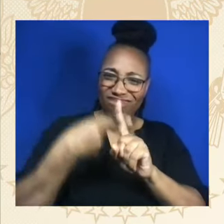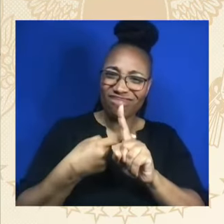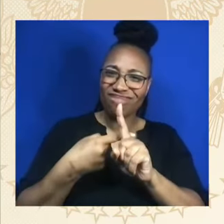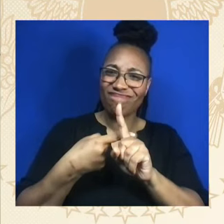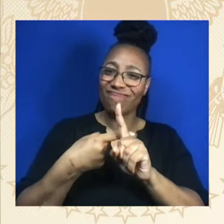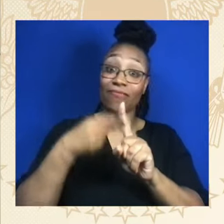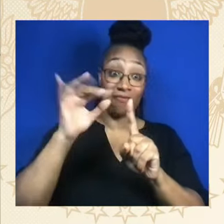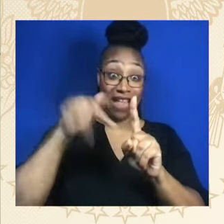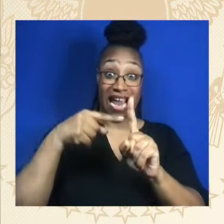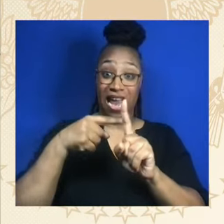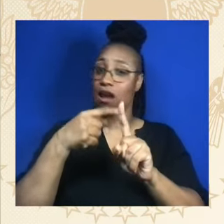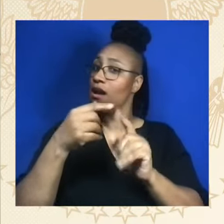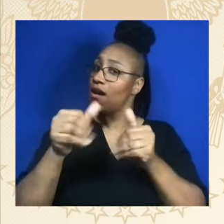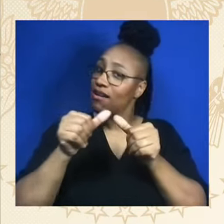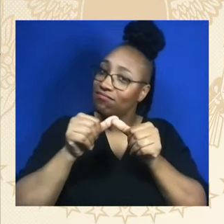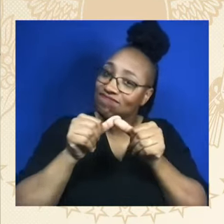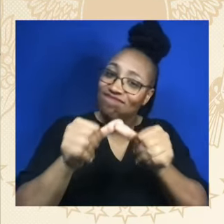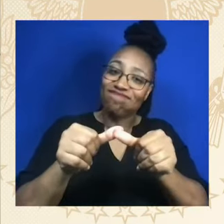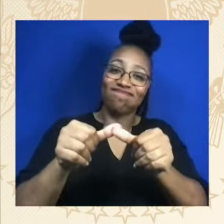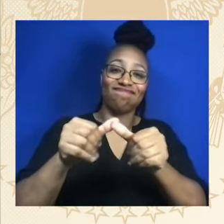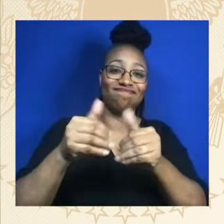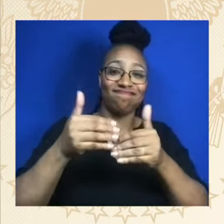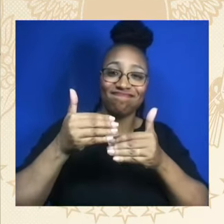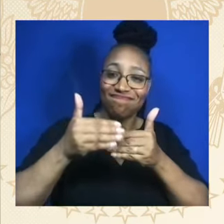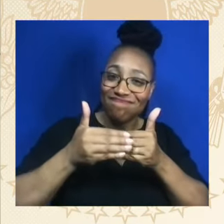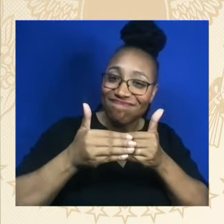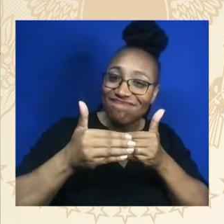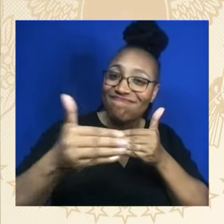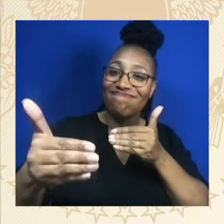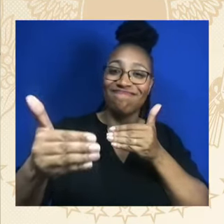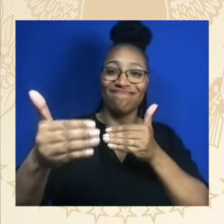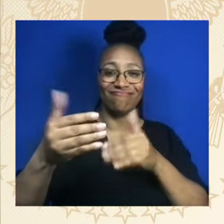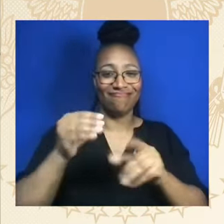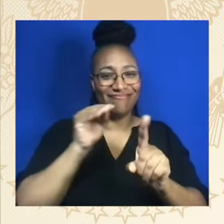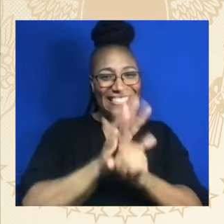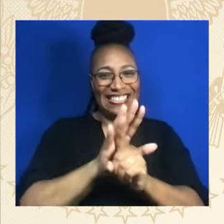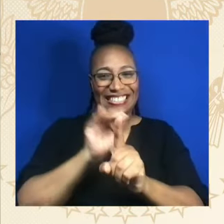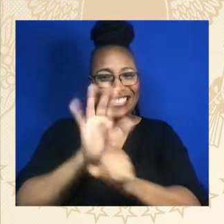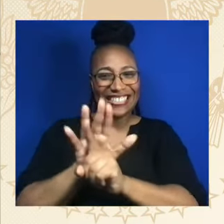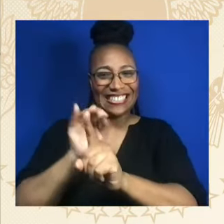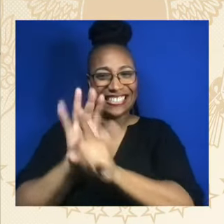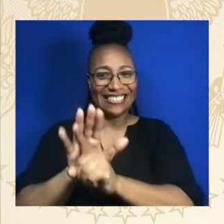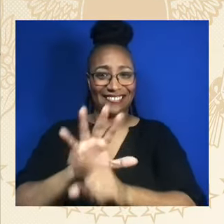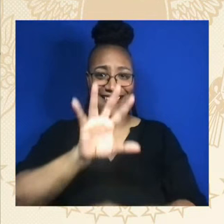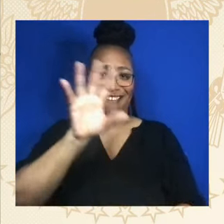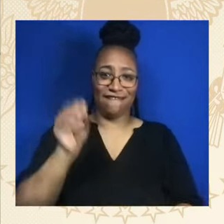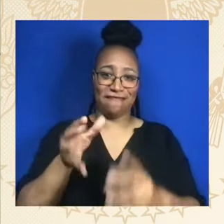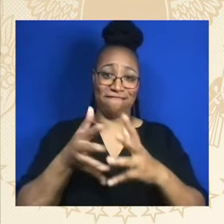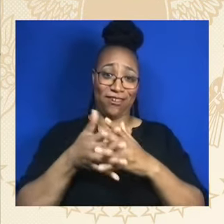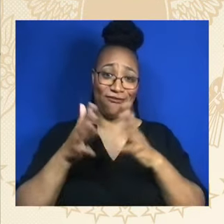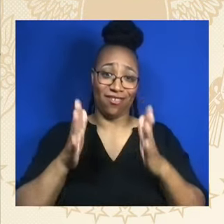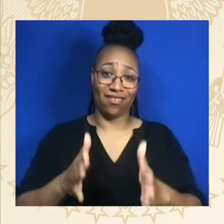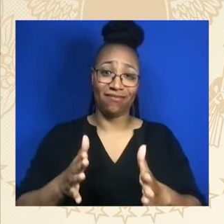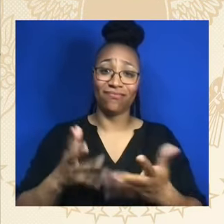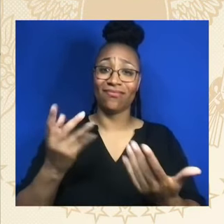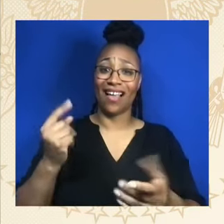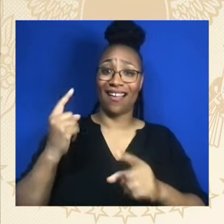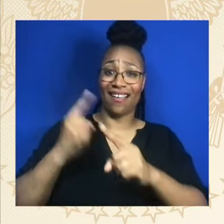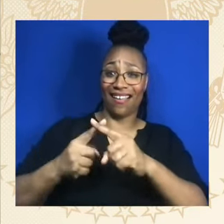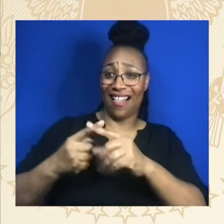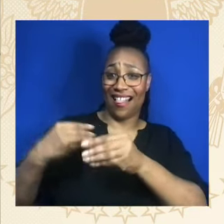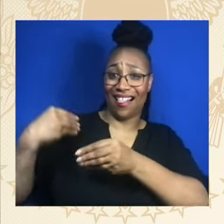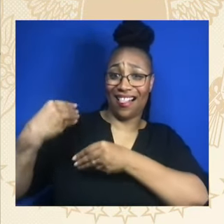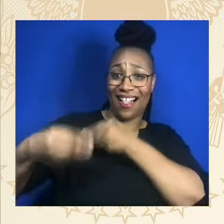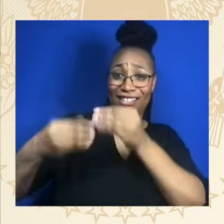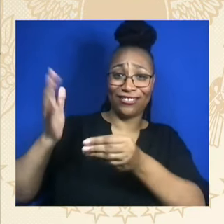American Life in History. It's a legacy that continues today as we celebrate the vast contributions Black Americans have made to American